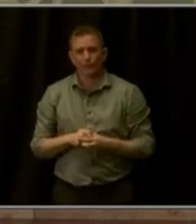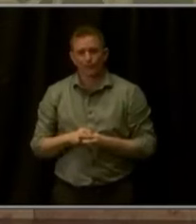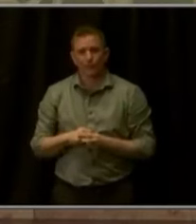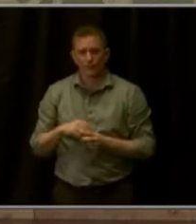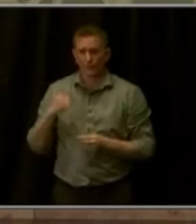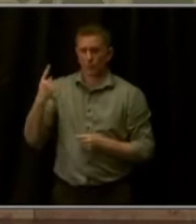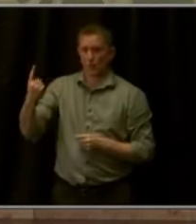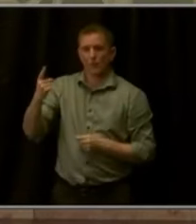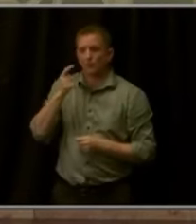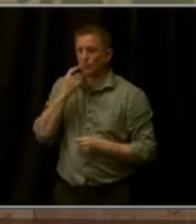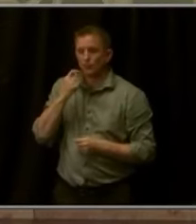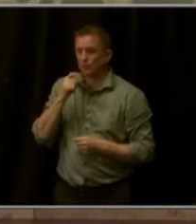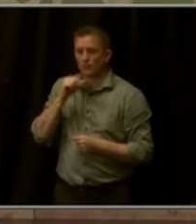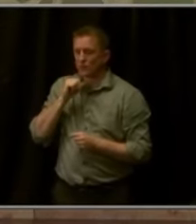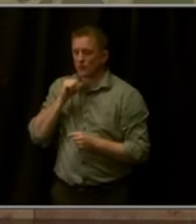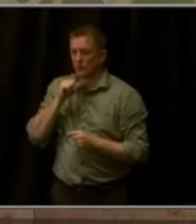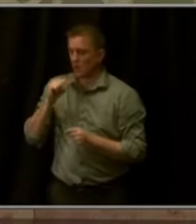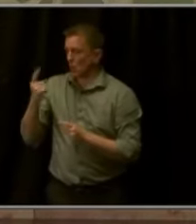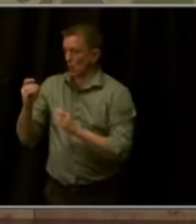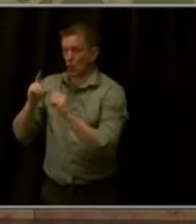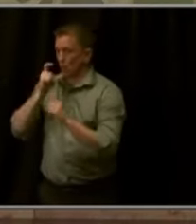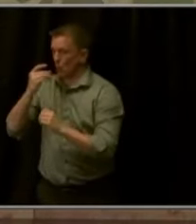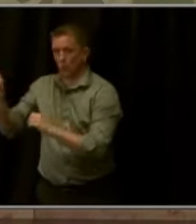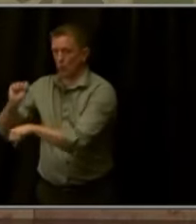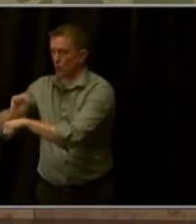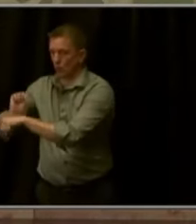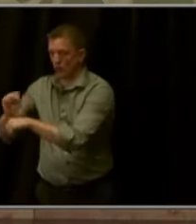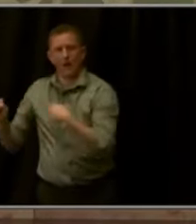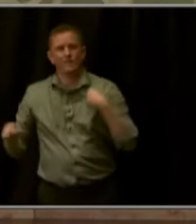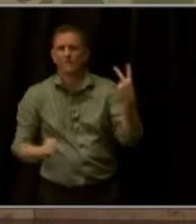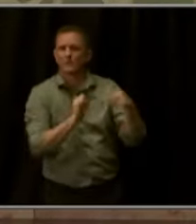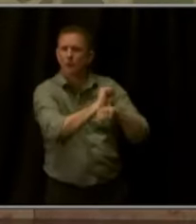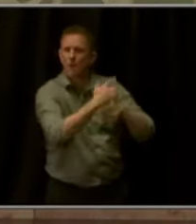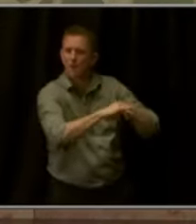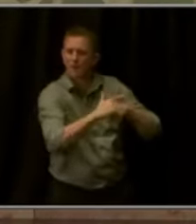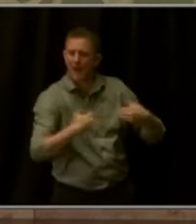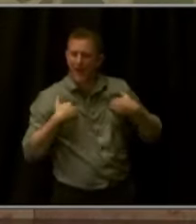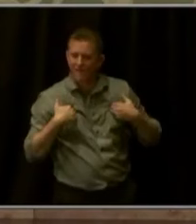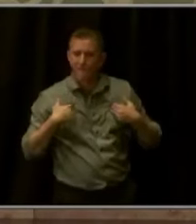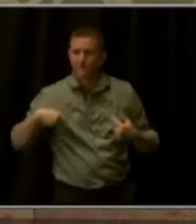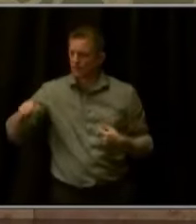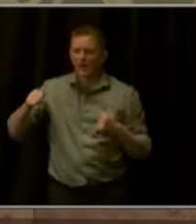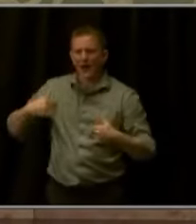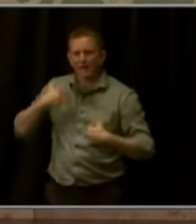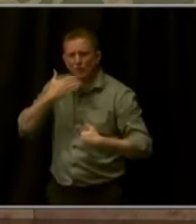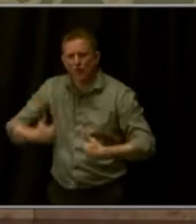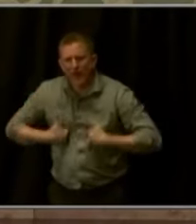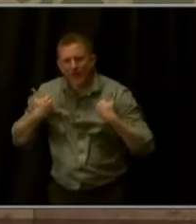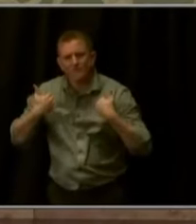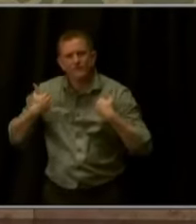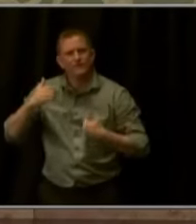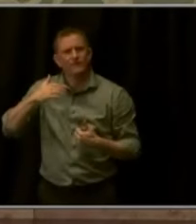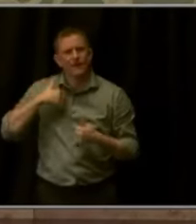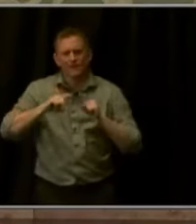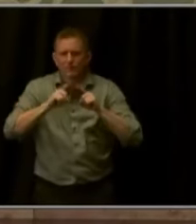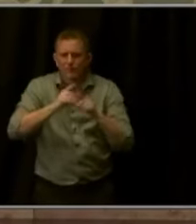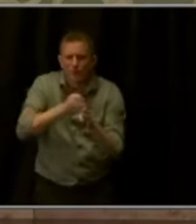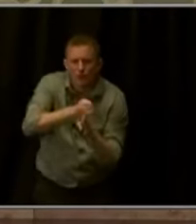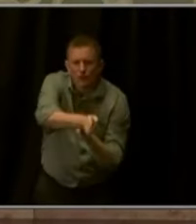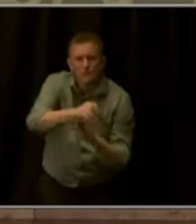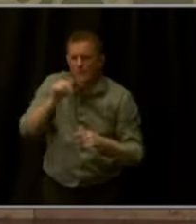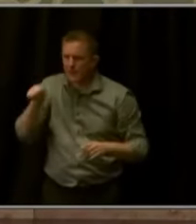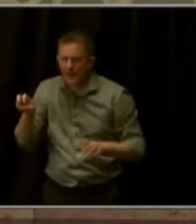in Colorado to be able to build a good life and a good career career on their own terms. And we're creating many different ways to do that,